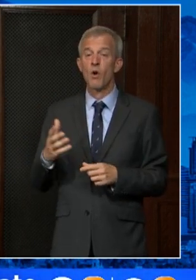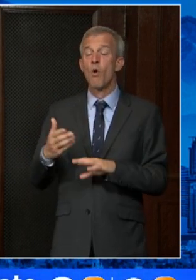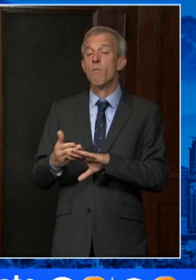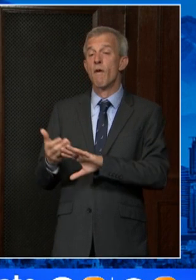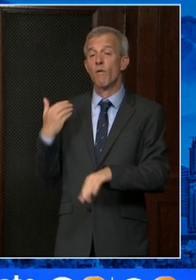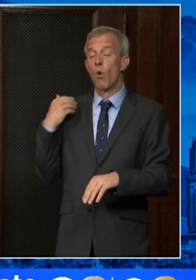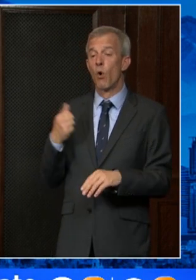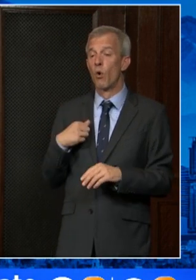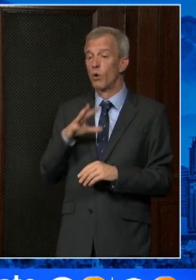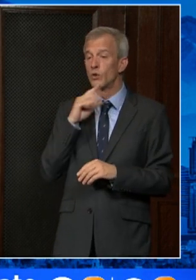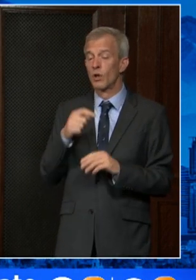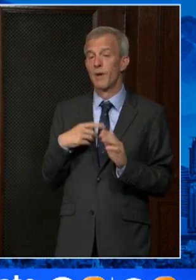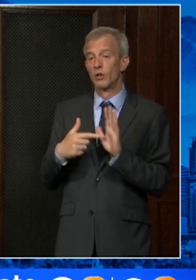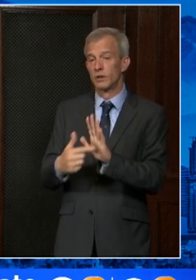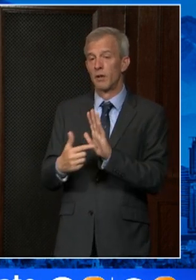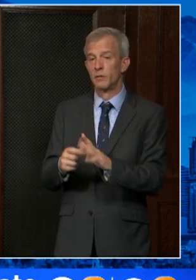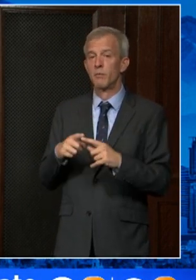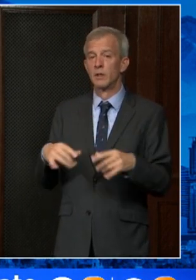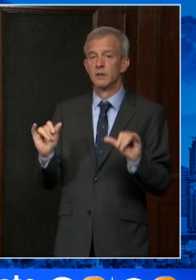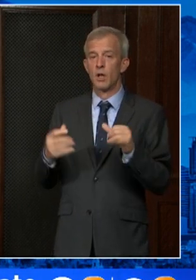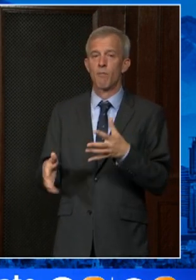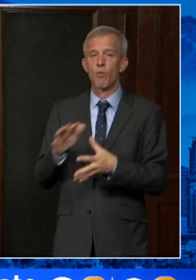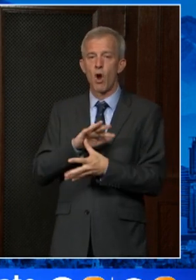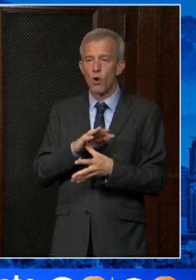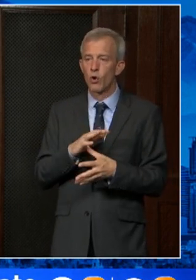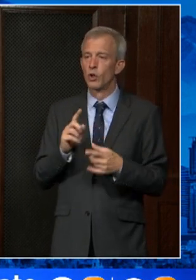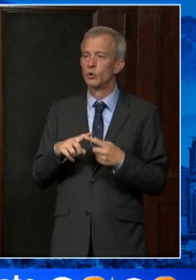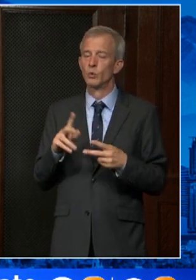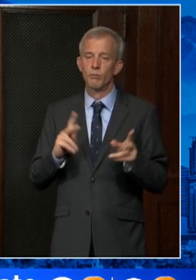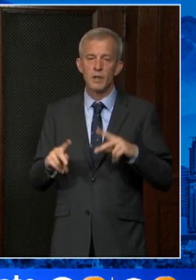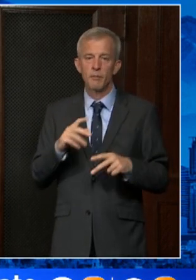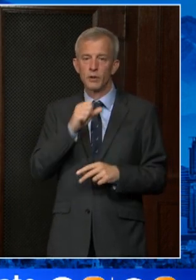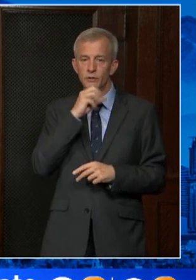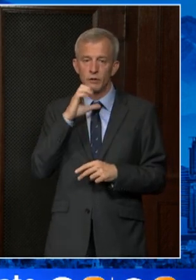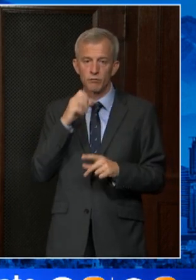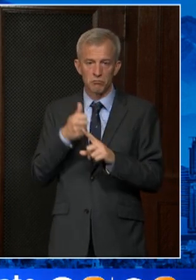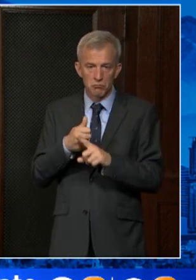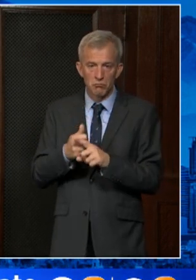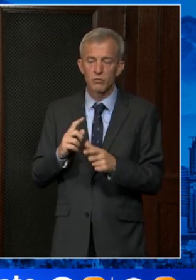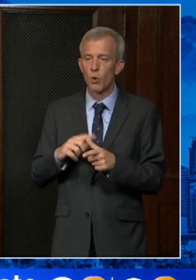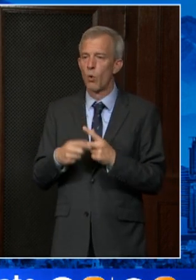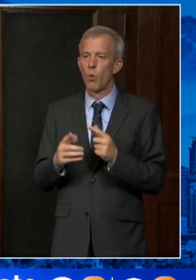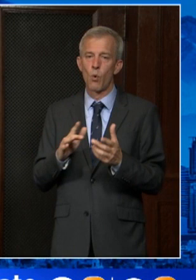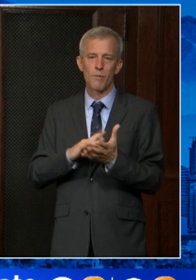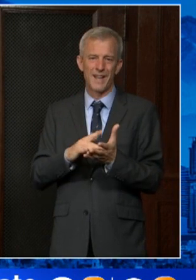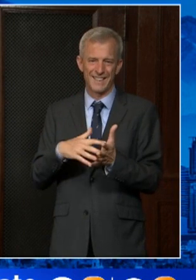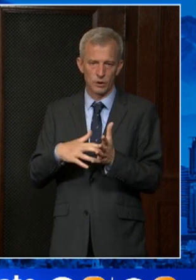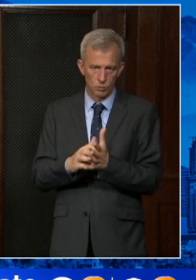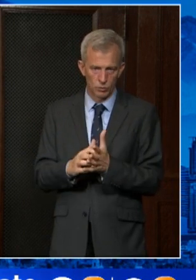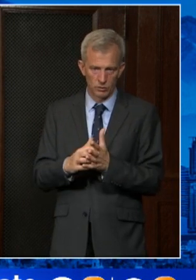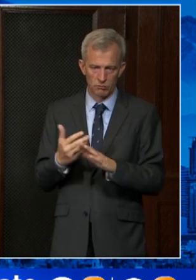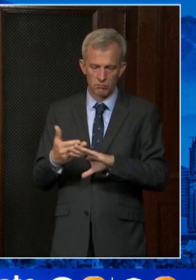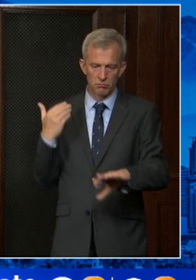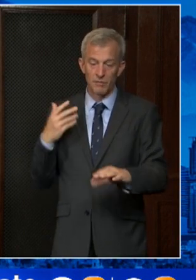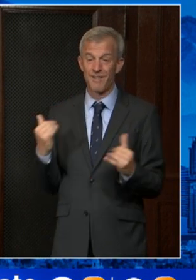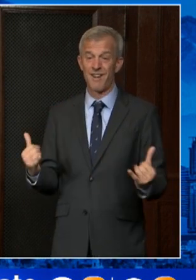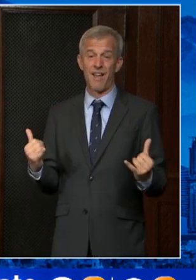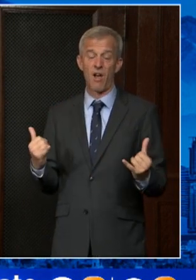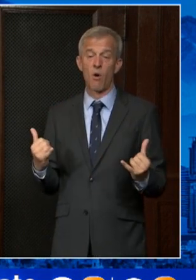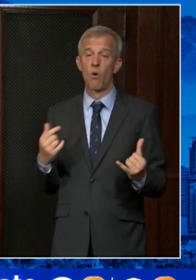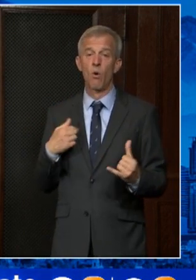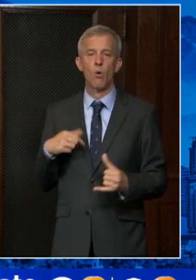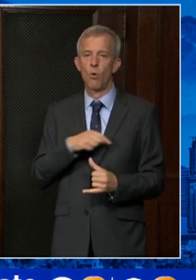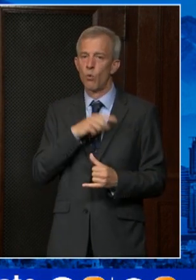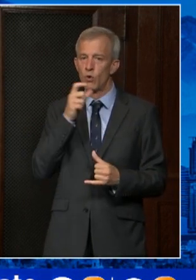but still gave priority to those who are seniors or have preexisting conditions. We now have enough capacity that we don't have to